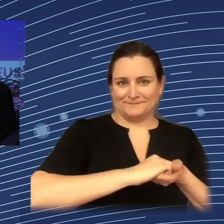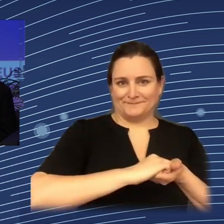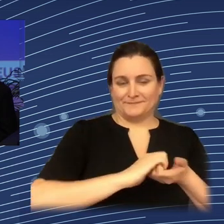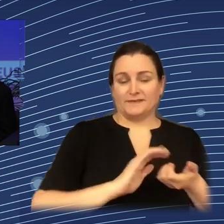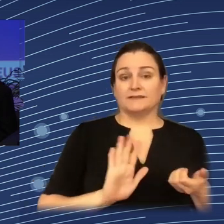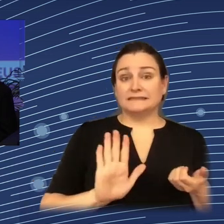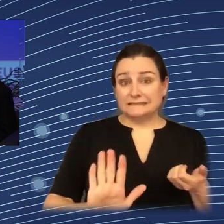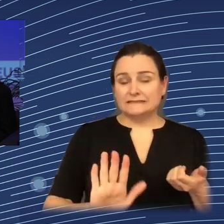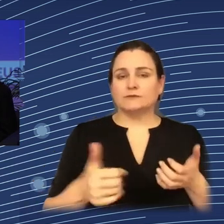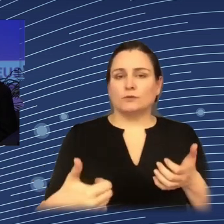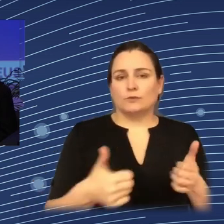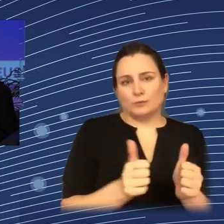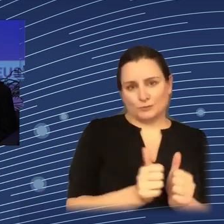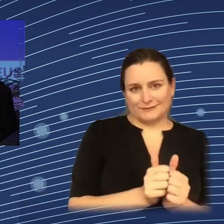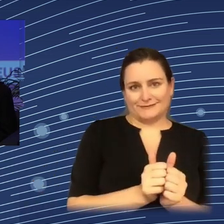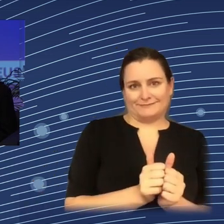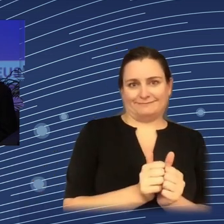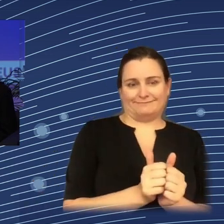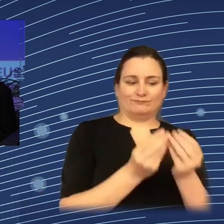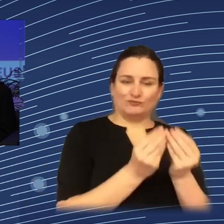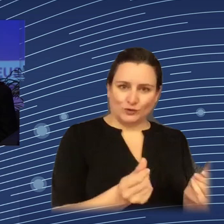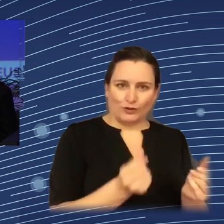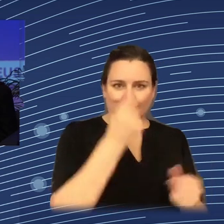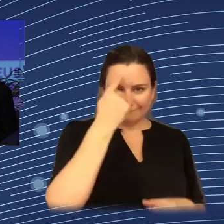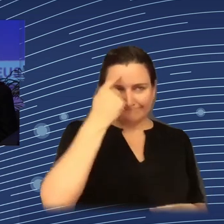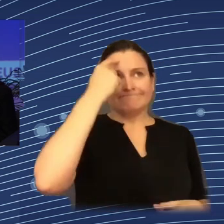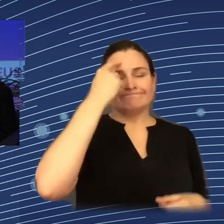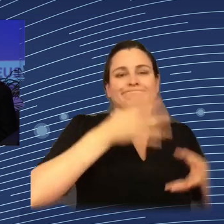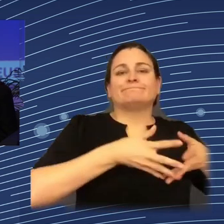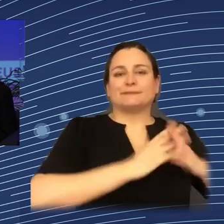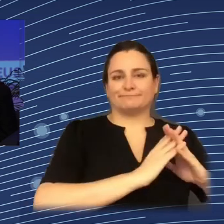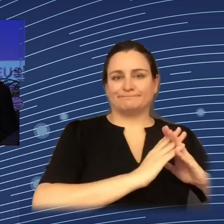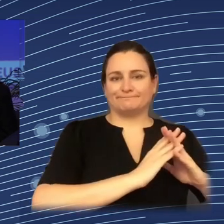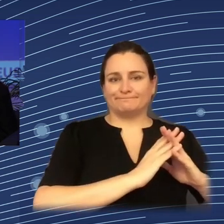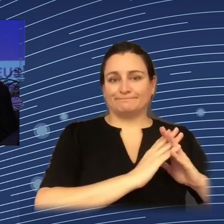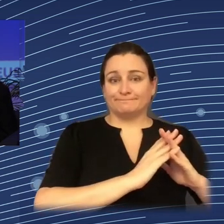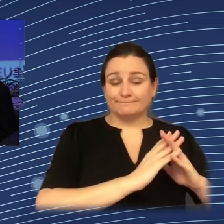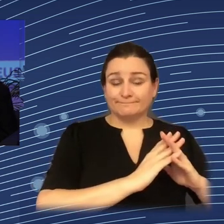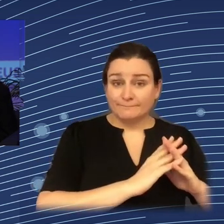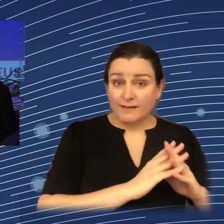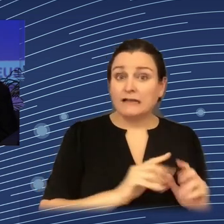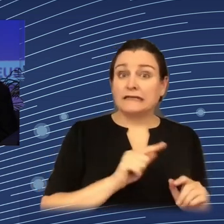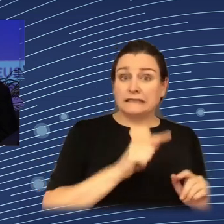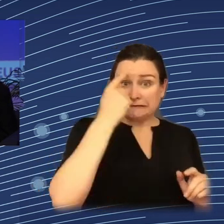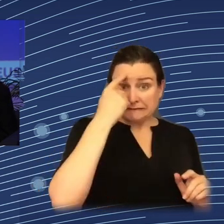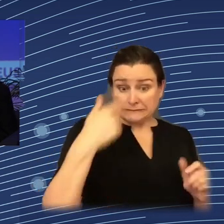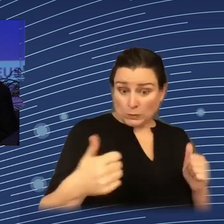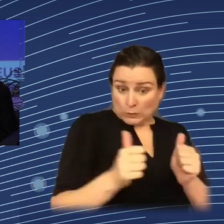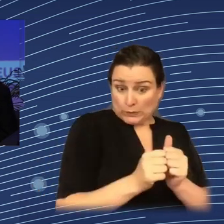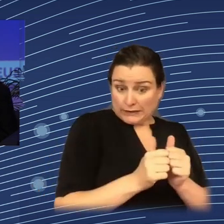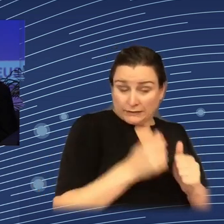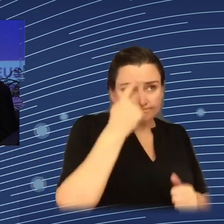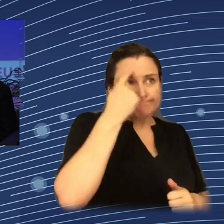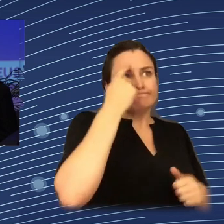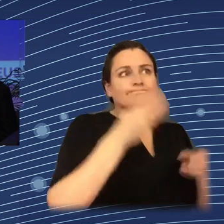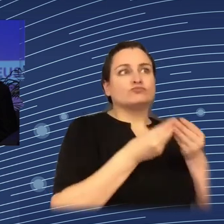developing a good solution, or a solution that can really meet meaningfully the real life, the real experiences of these